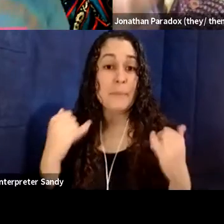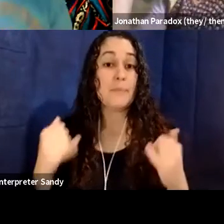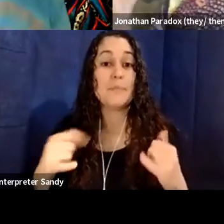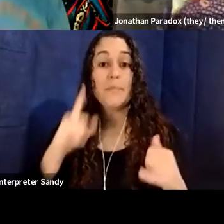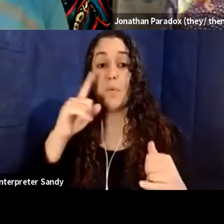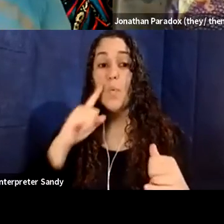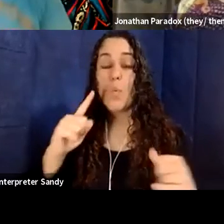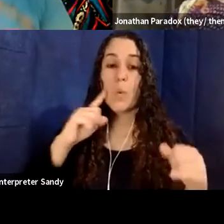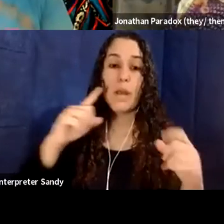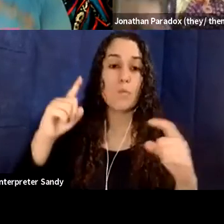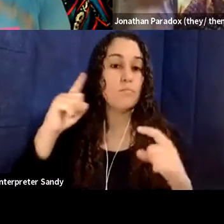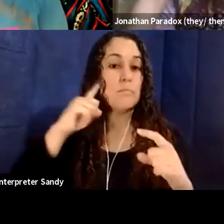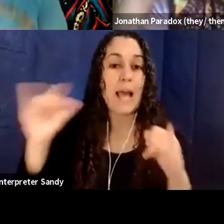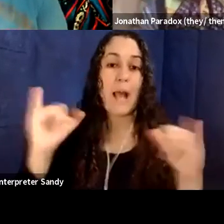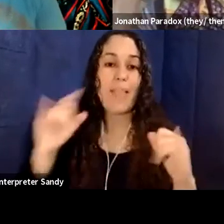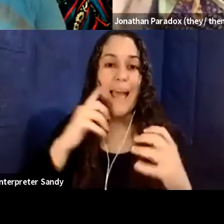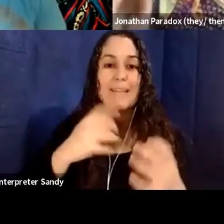a cat-like creature might, might make.